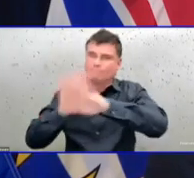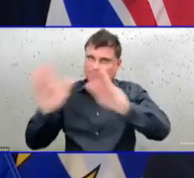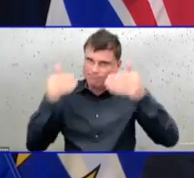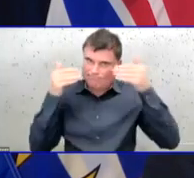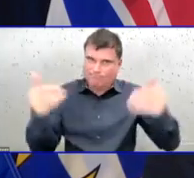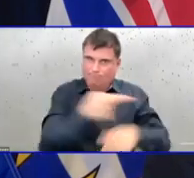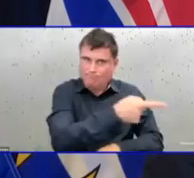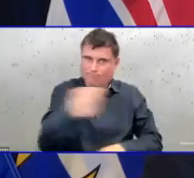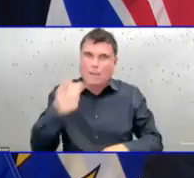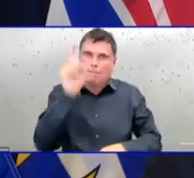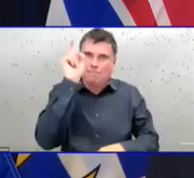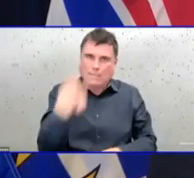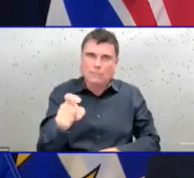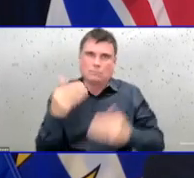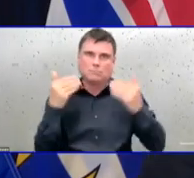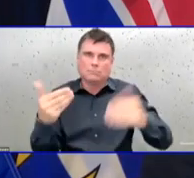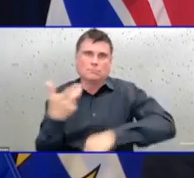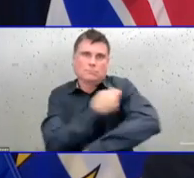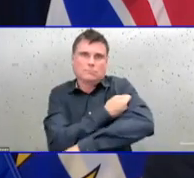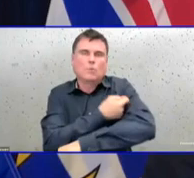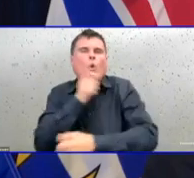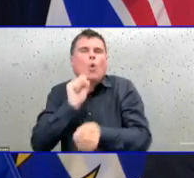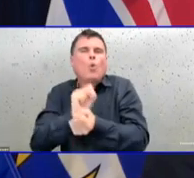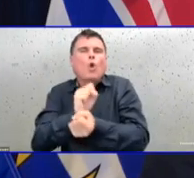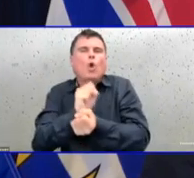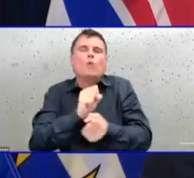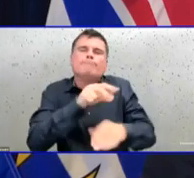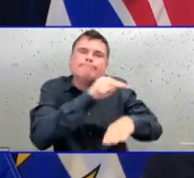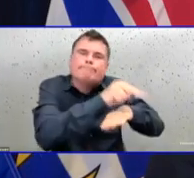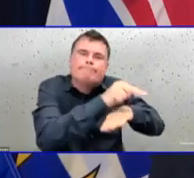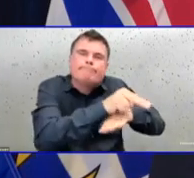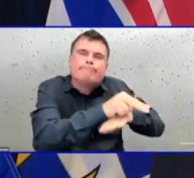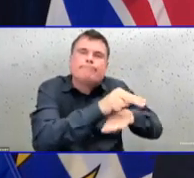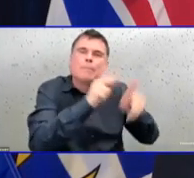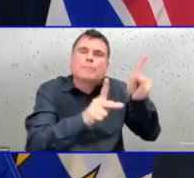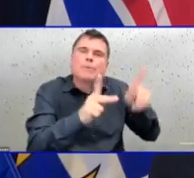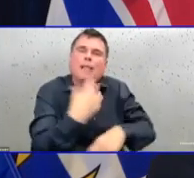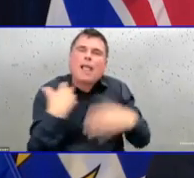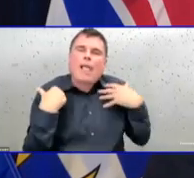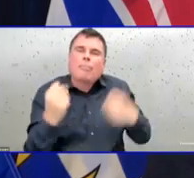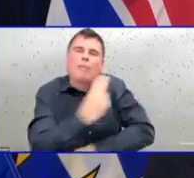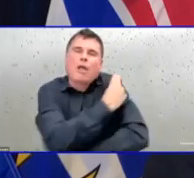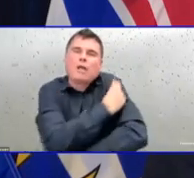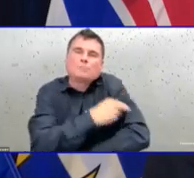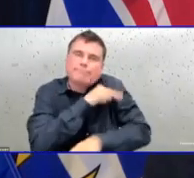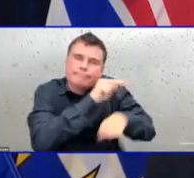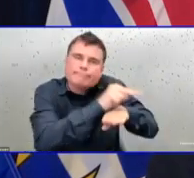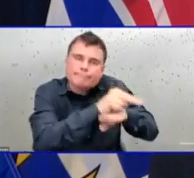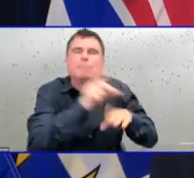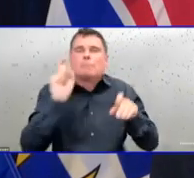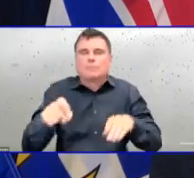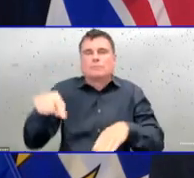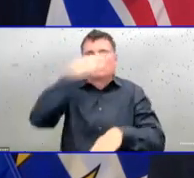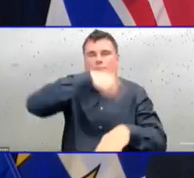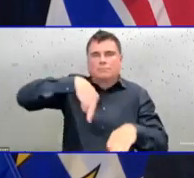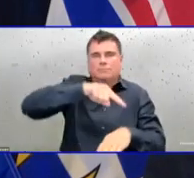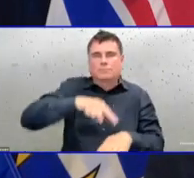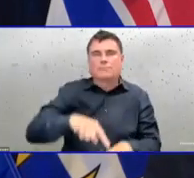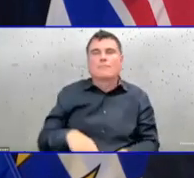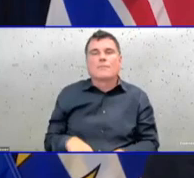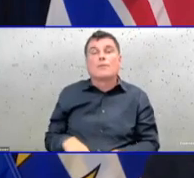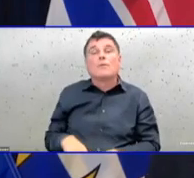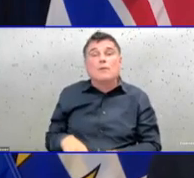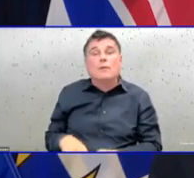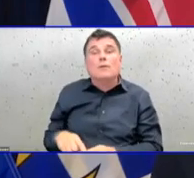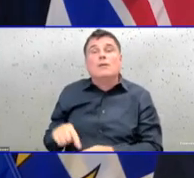workers, the number of staff vaccinated on that date was 45,357 or 90.1 percent. That